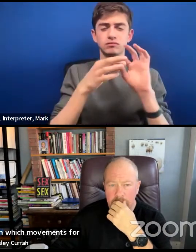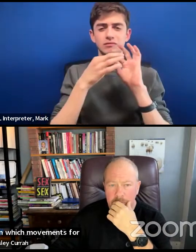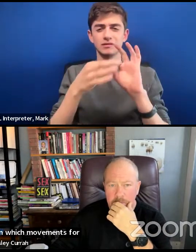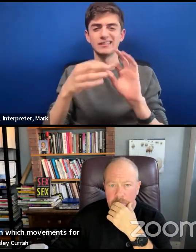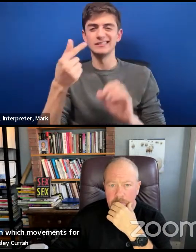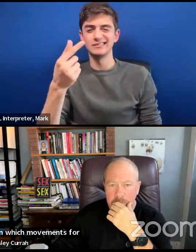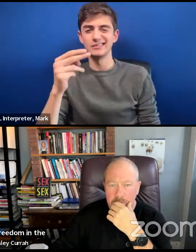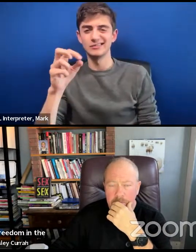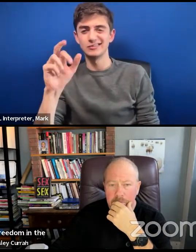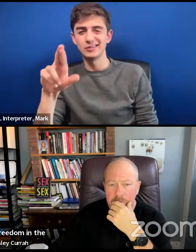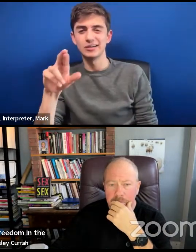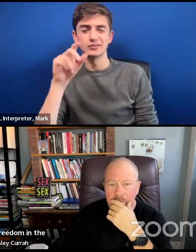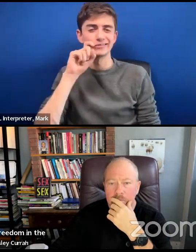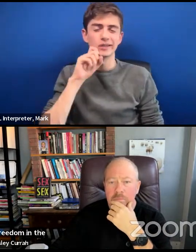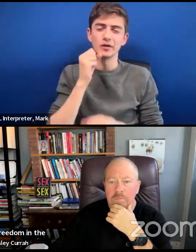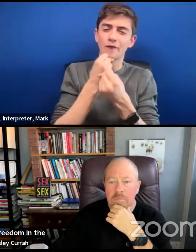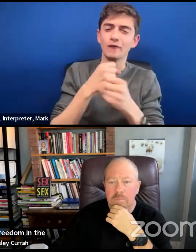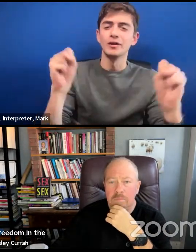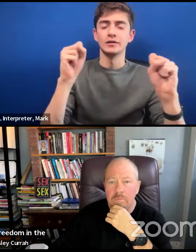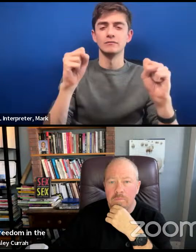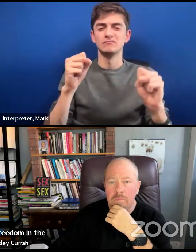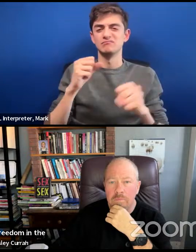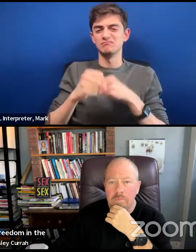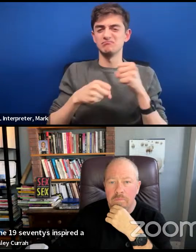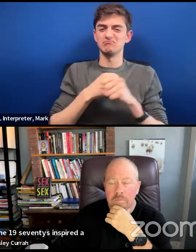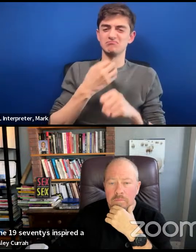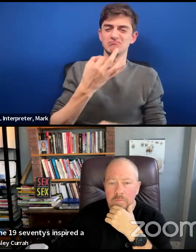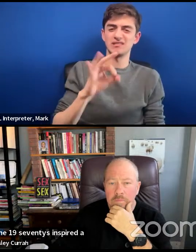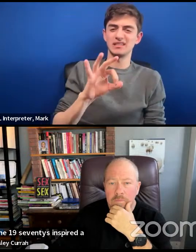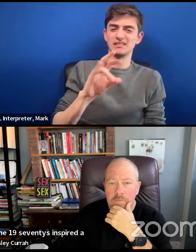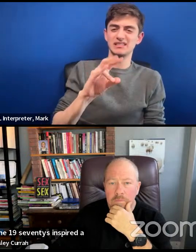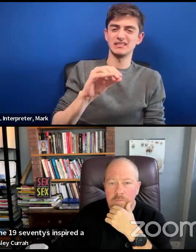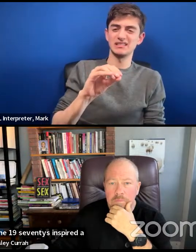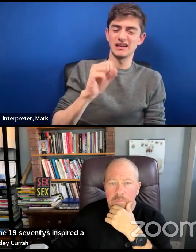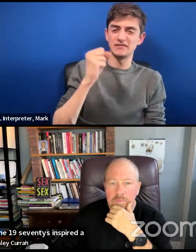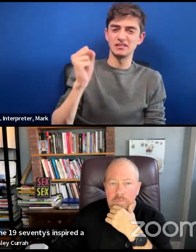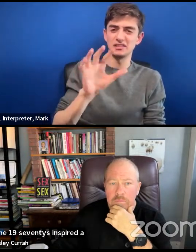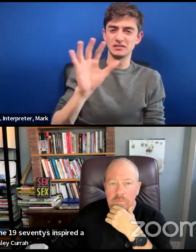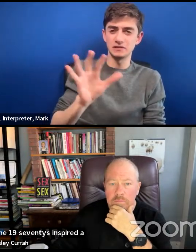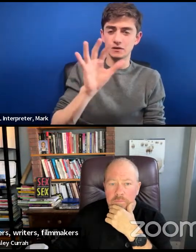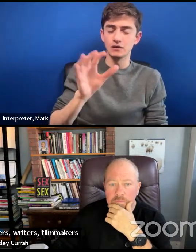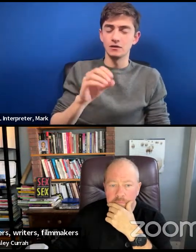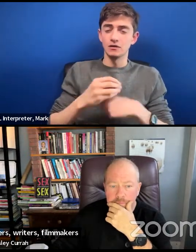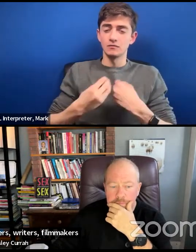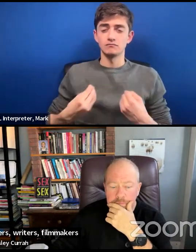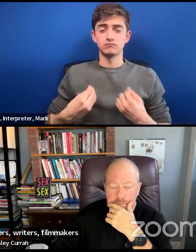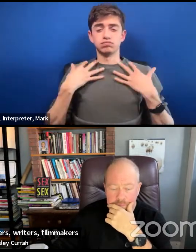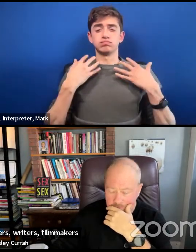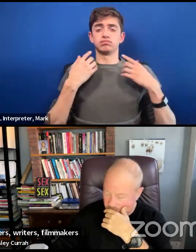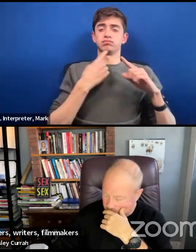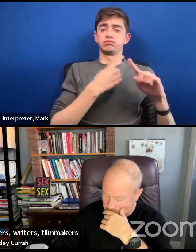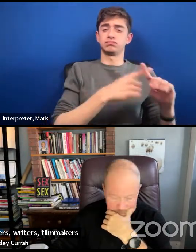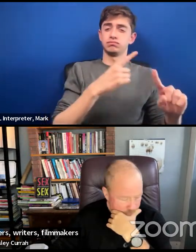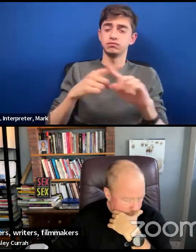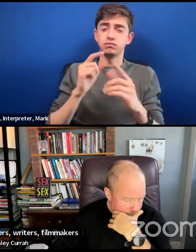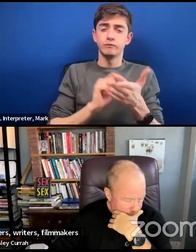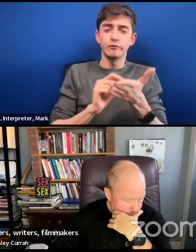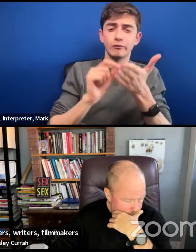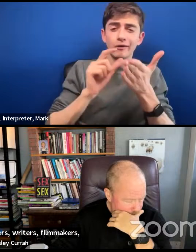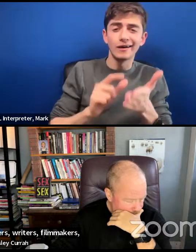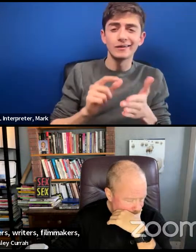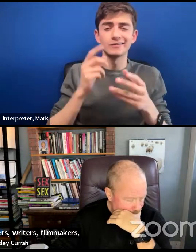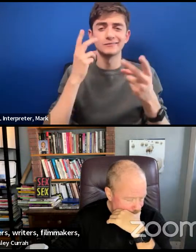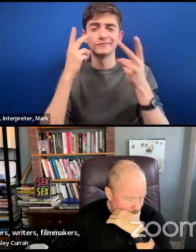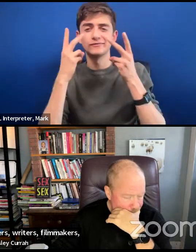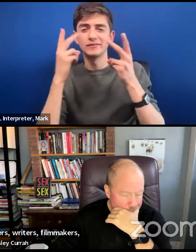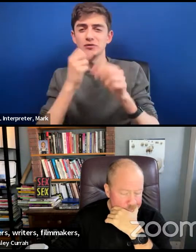inspired a vast range of creative producers, writers, filmmakers, visual artists, among others,